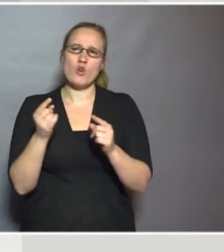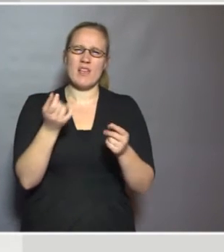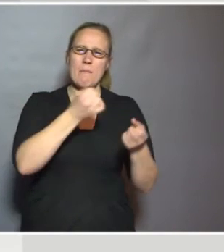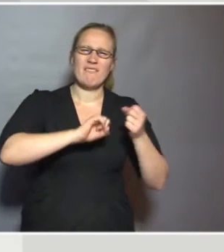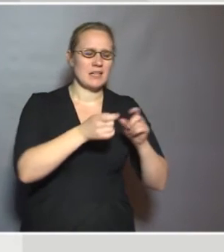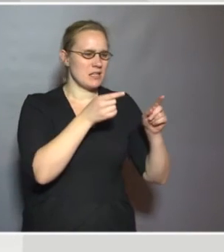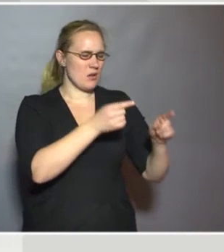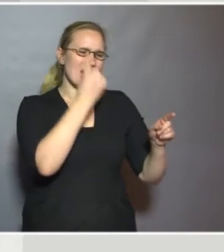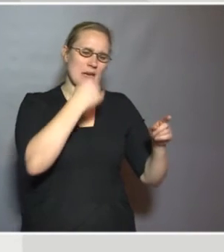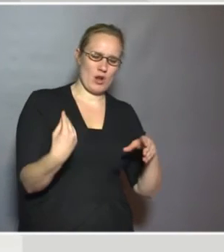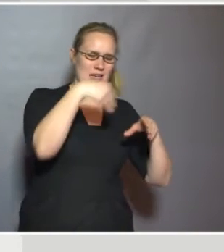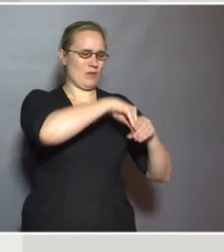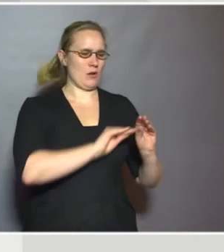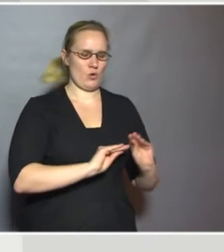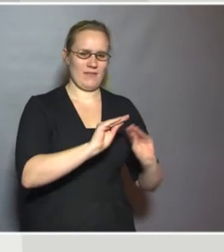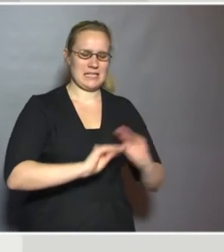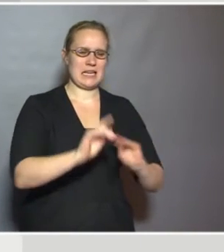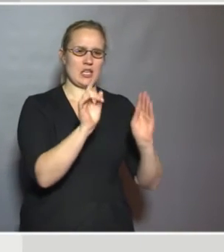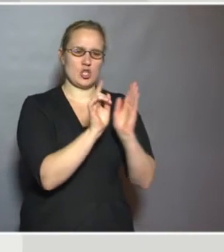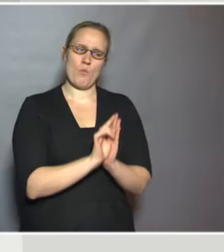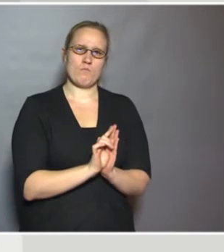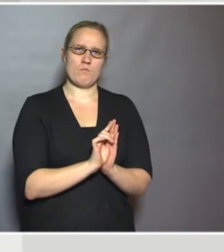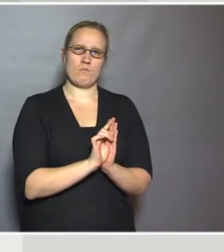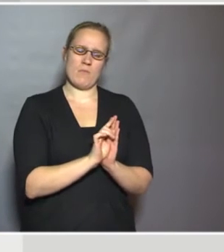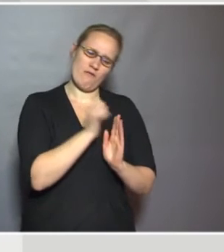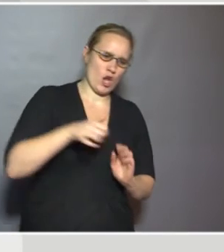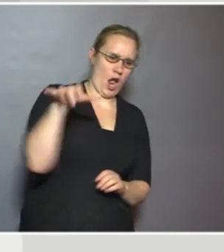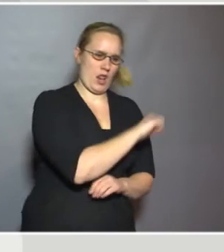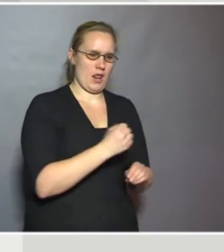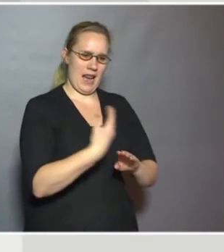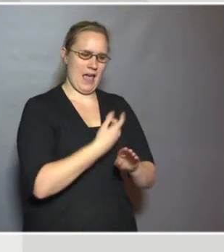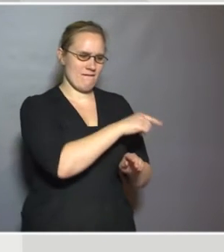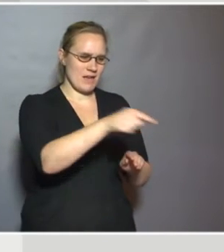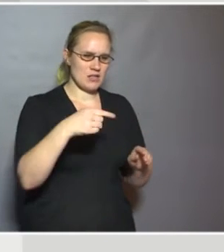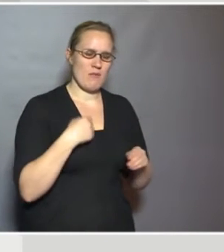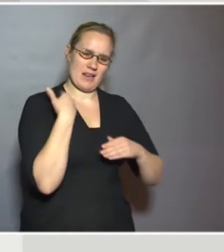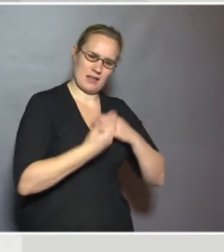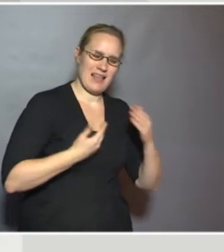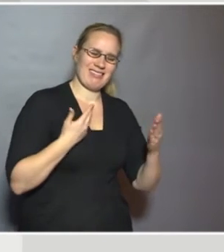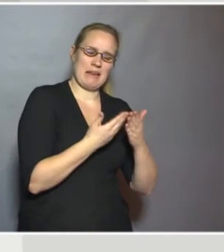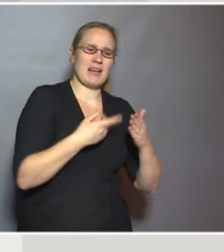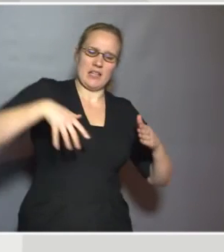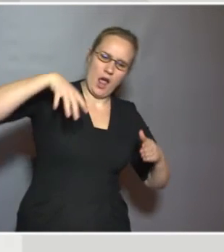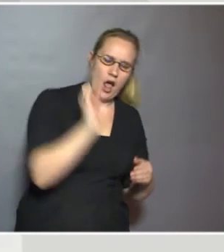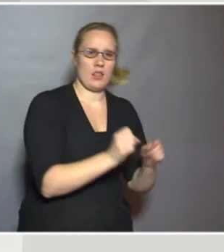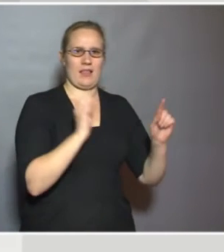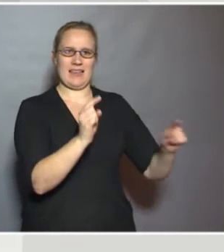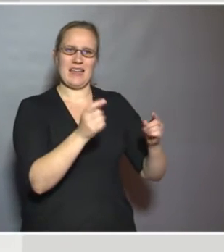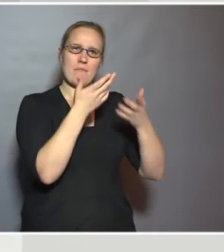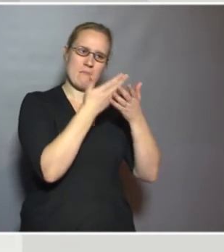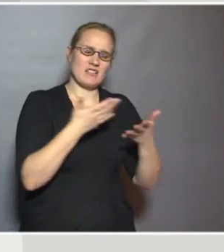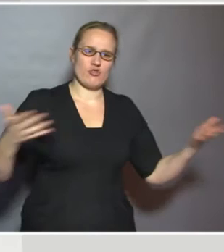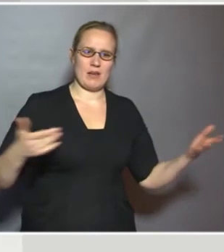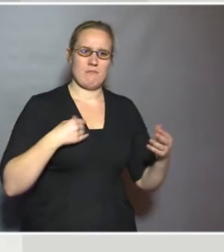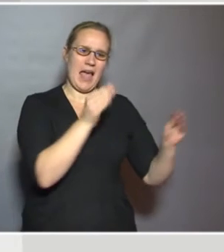to thinking about inclusive education for all learners, that it's an approach for all learners in mainstream education.